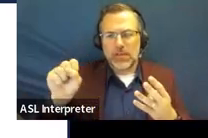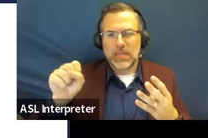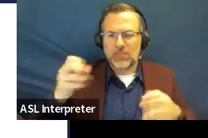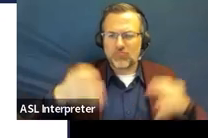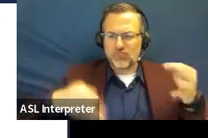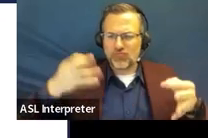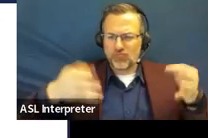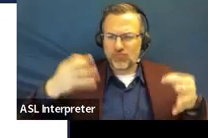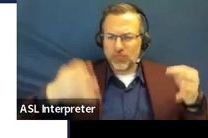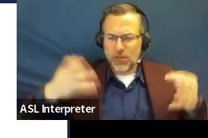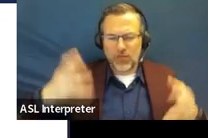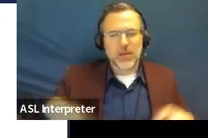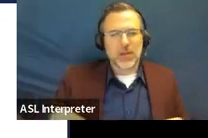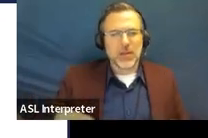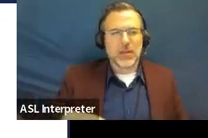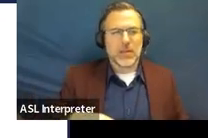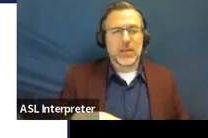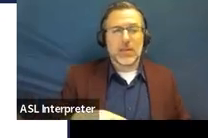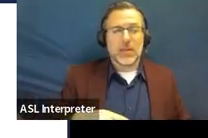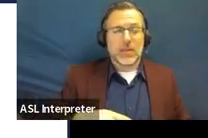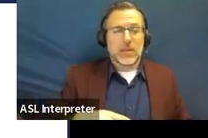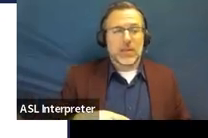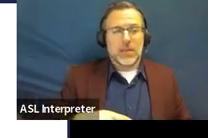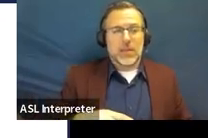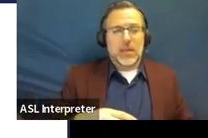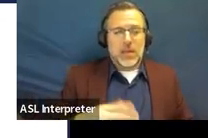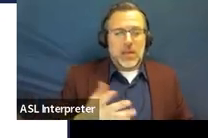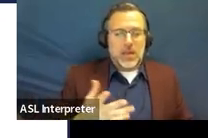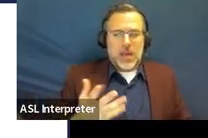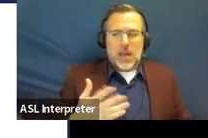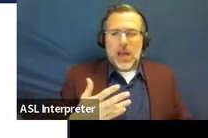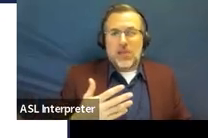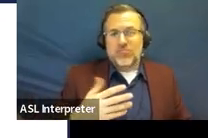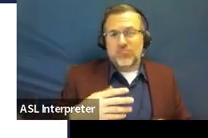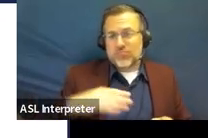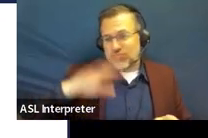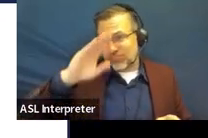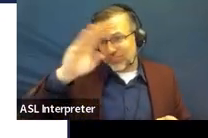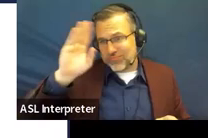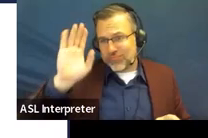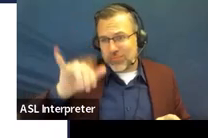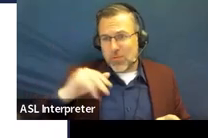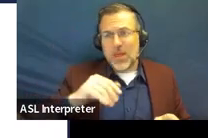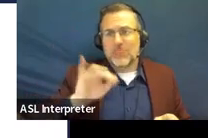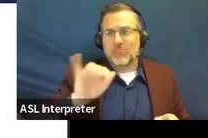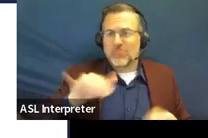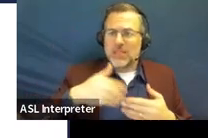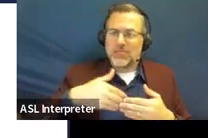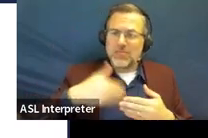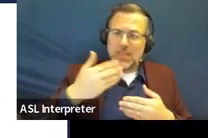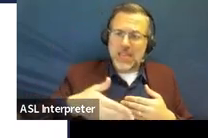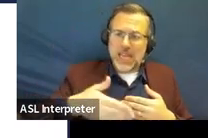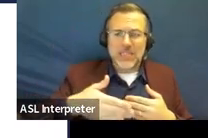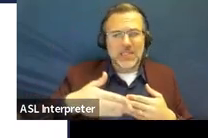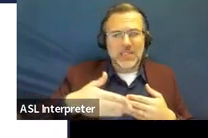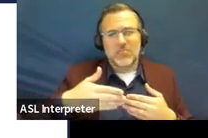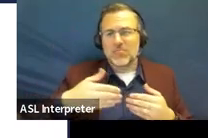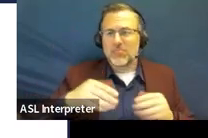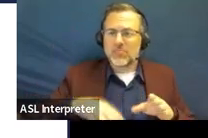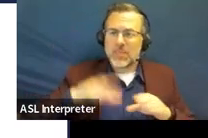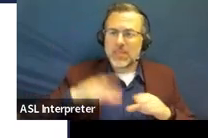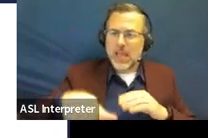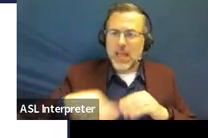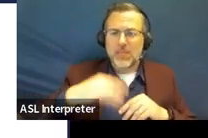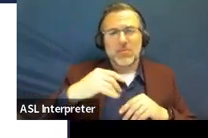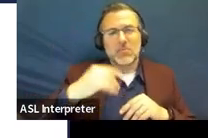we won't get into any of that process. But just knowing that that would be those next steps if there was not consensus for